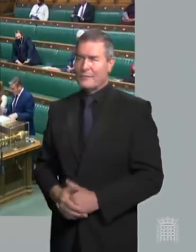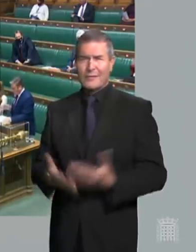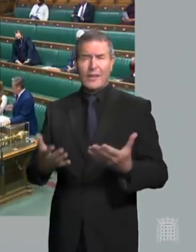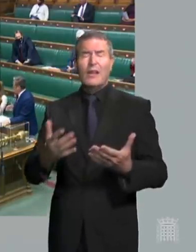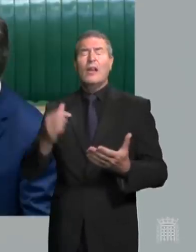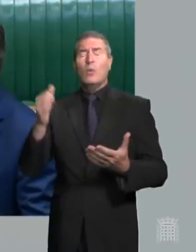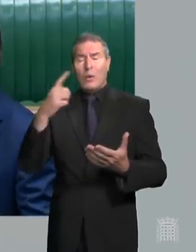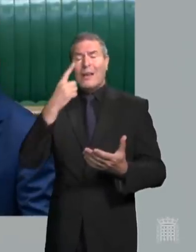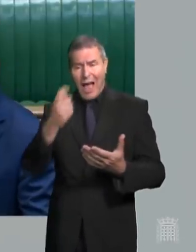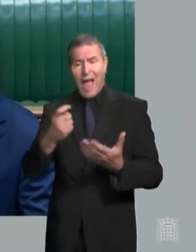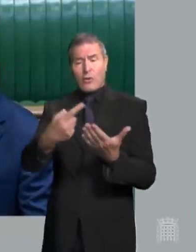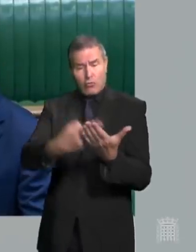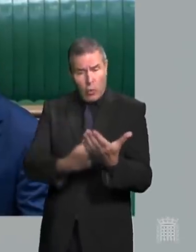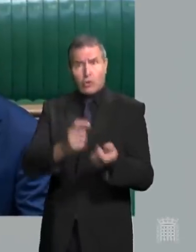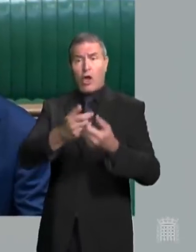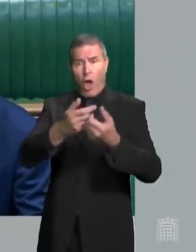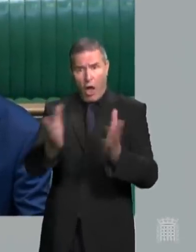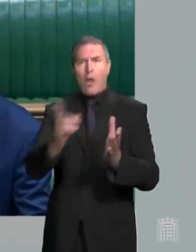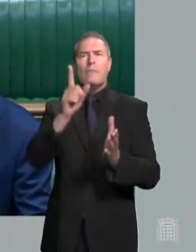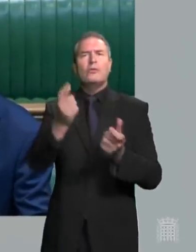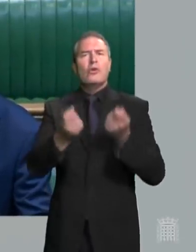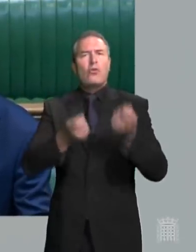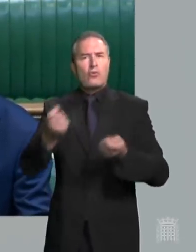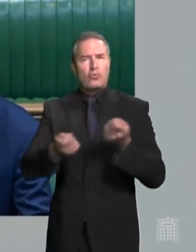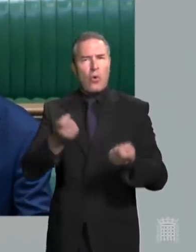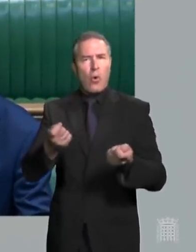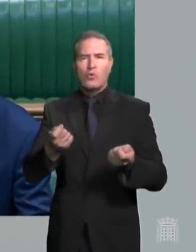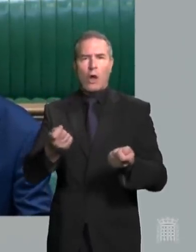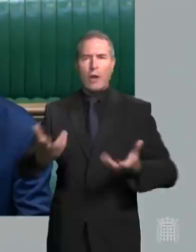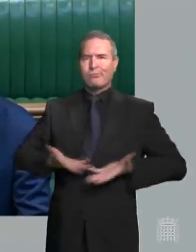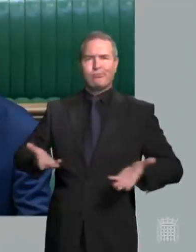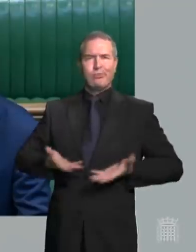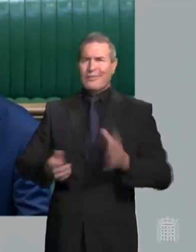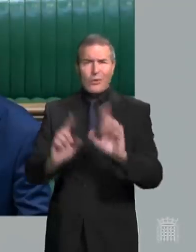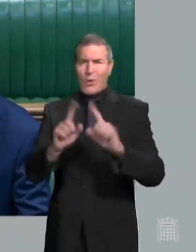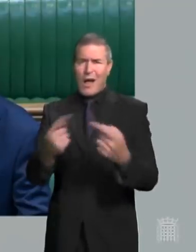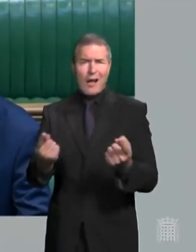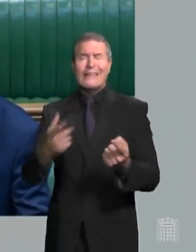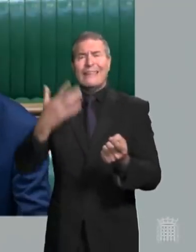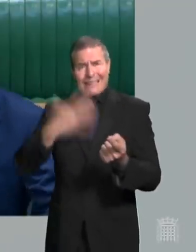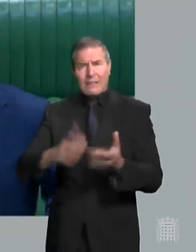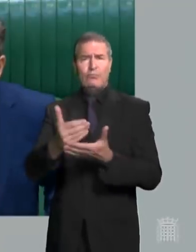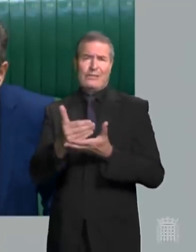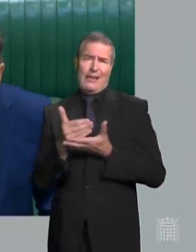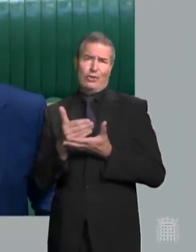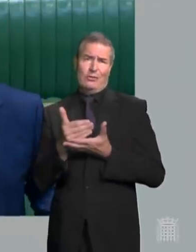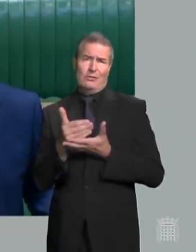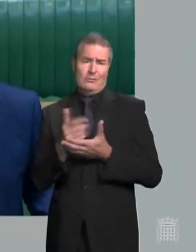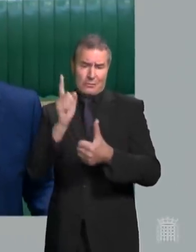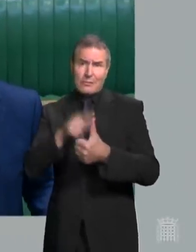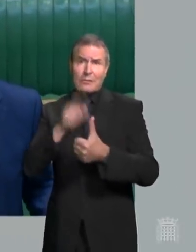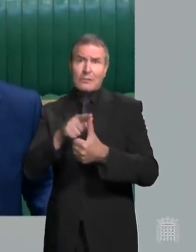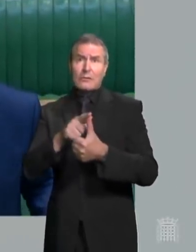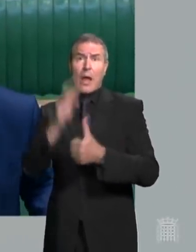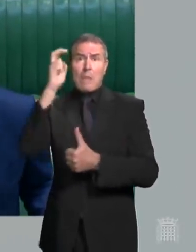up in a controlled way, keeping baselines and protections such as masks on